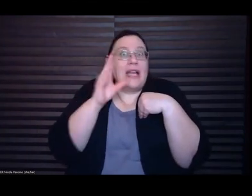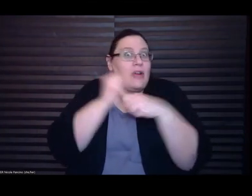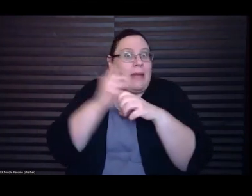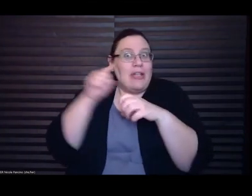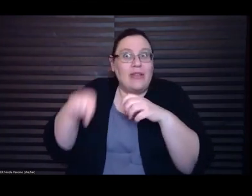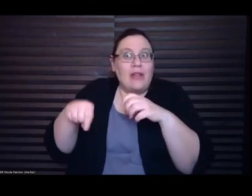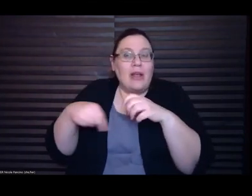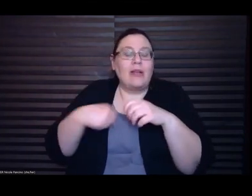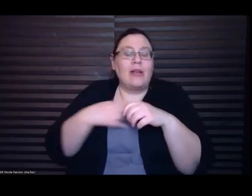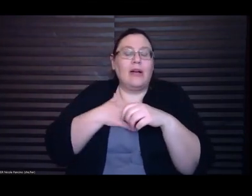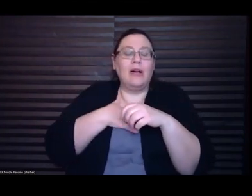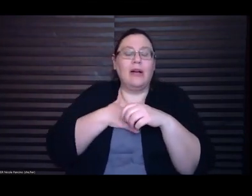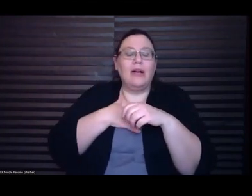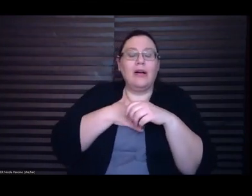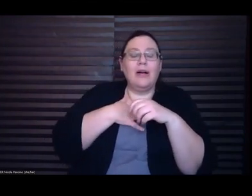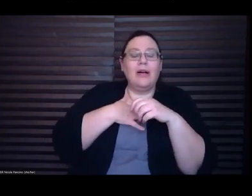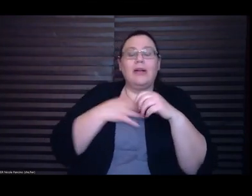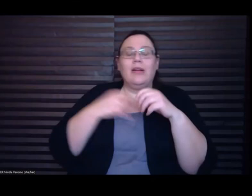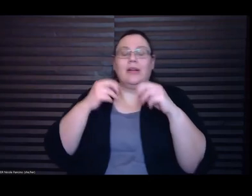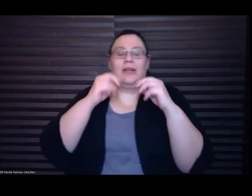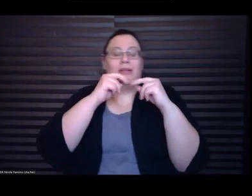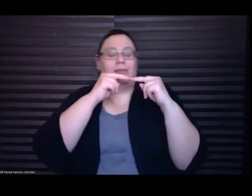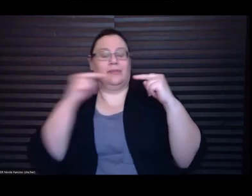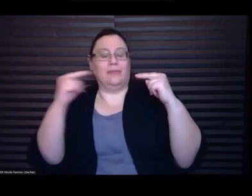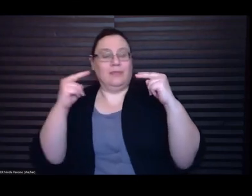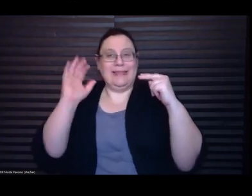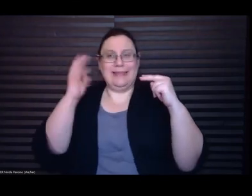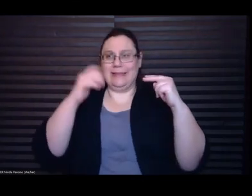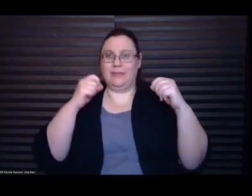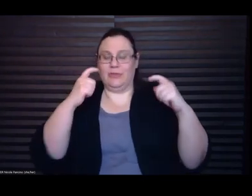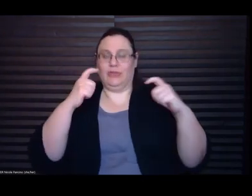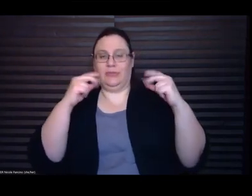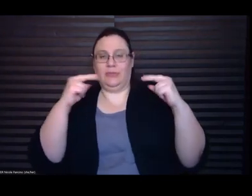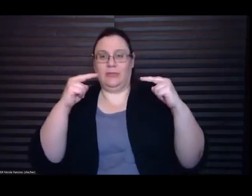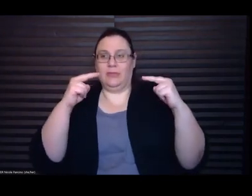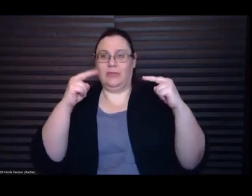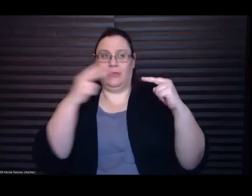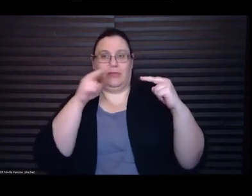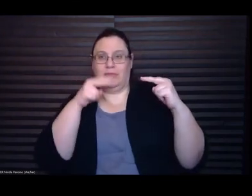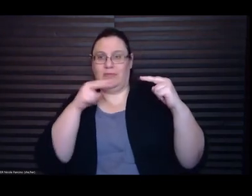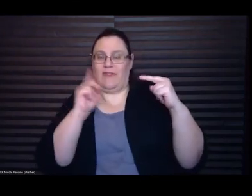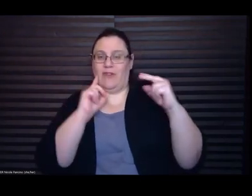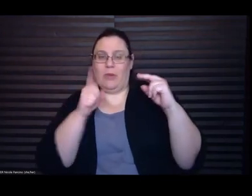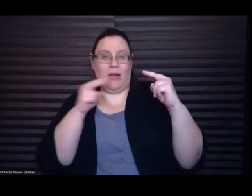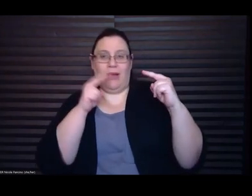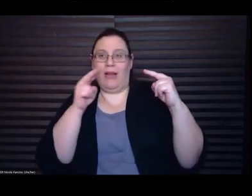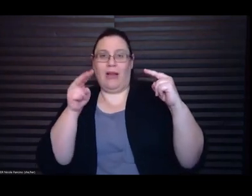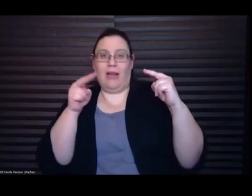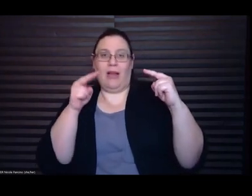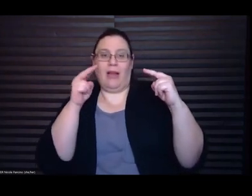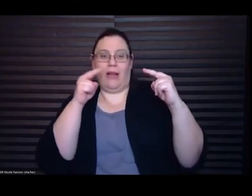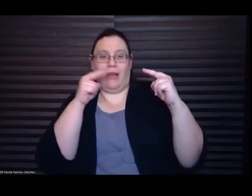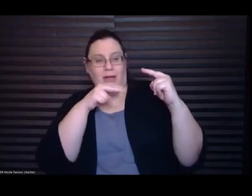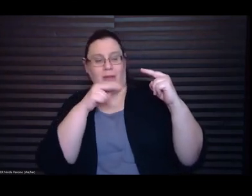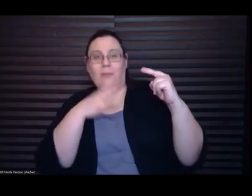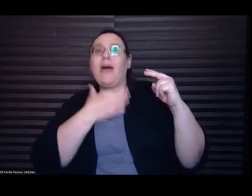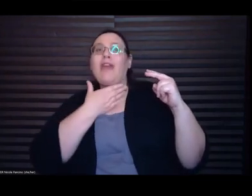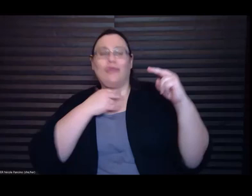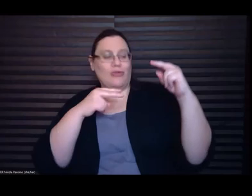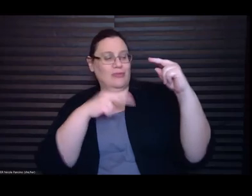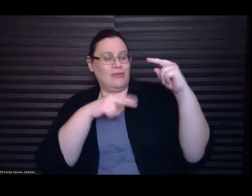His eyes dart around for a moment before settling on my throat. What's that, he asks. Oh, this.